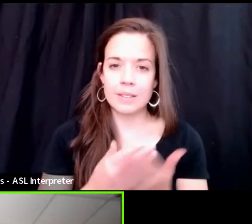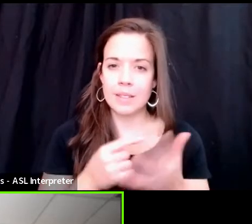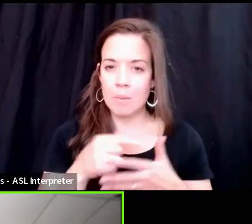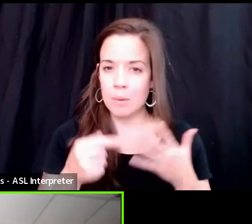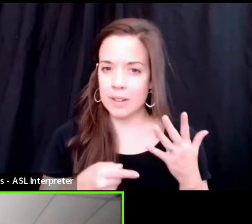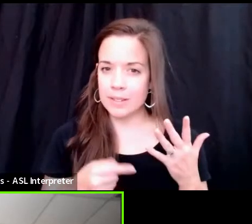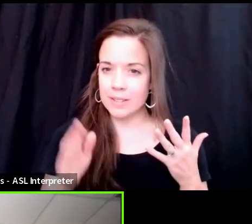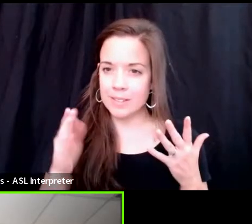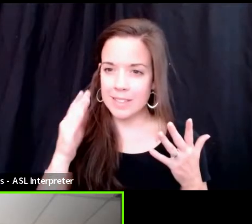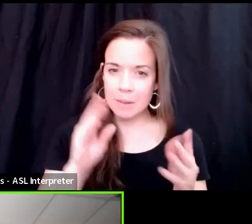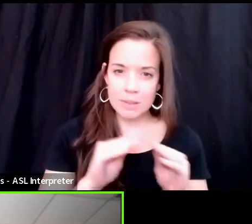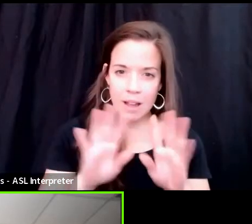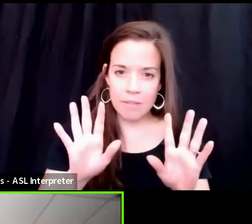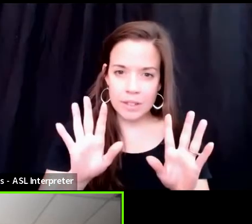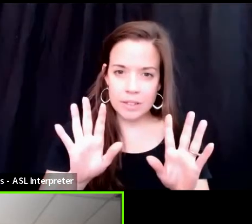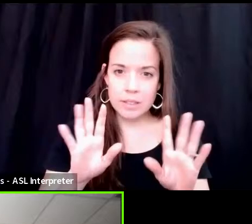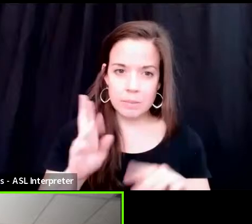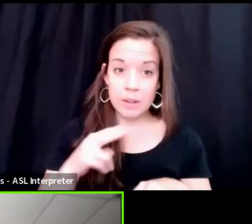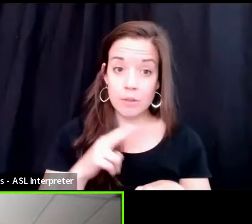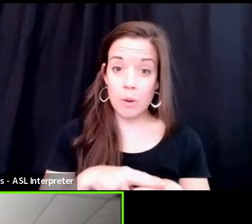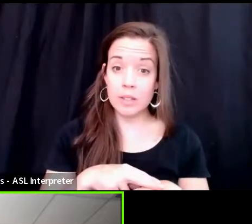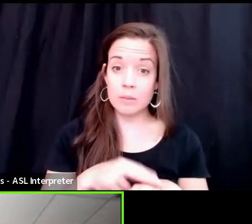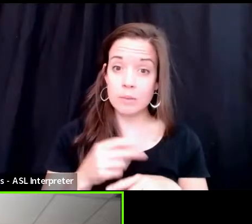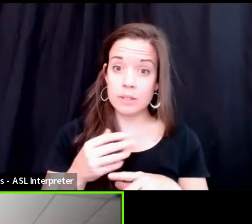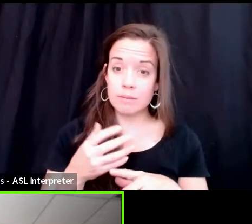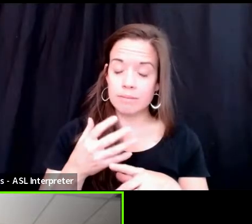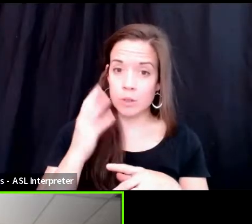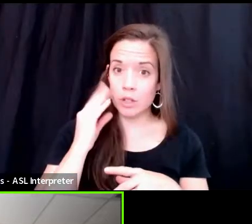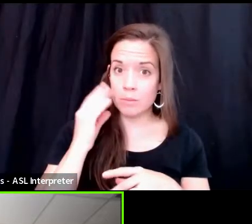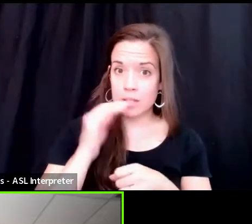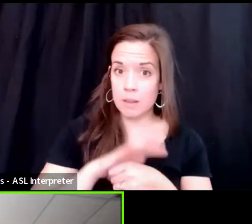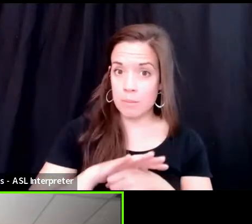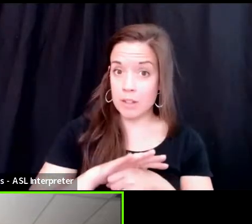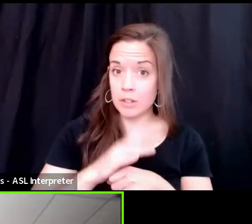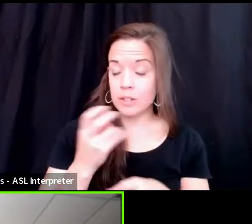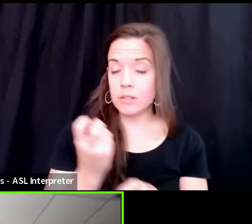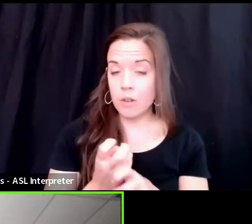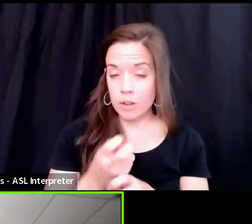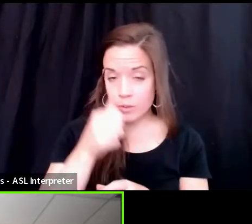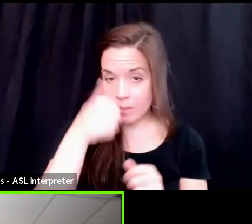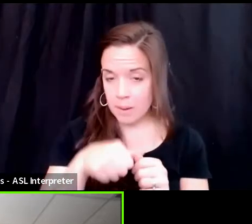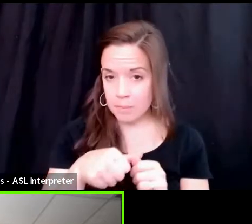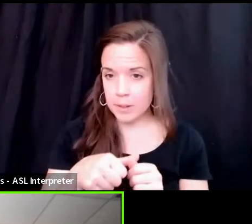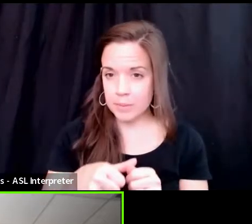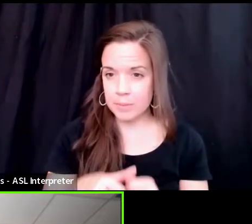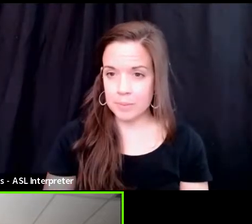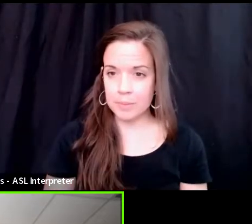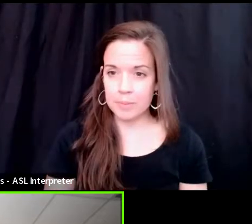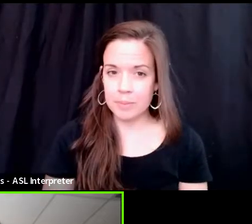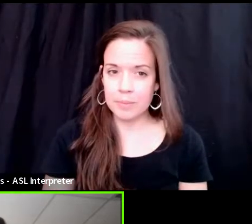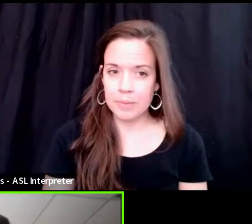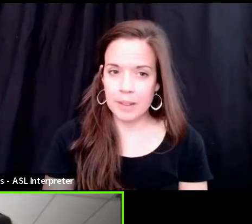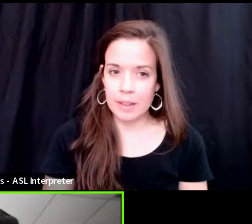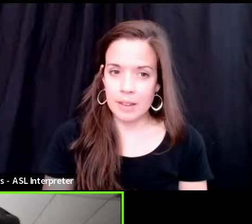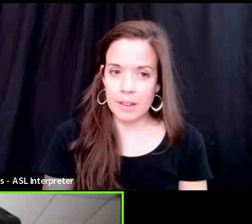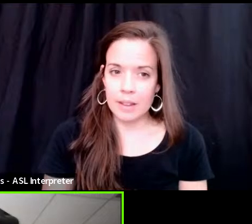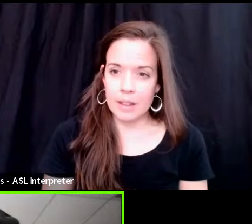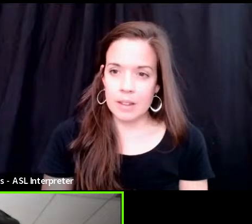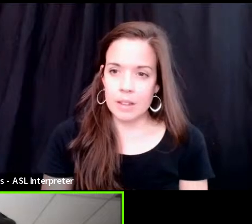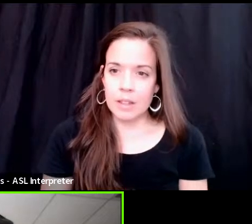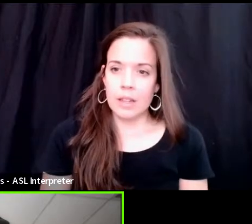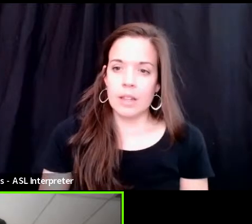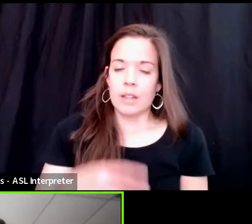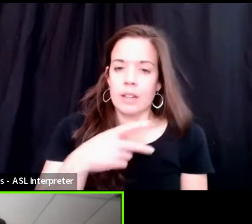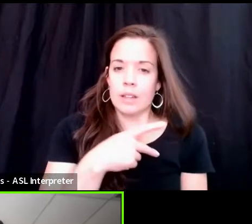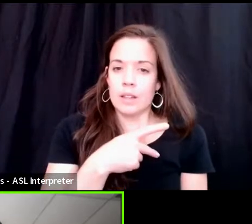seems obvious, but of course, when you're under pressure, it's the hardest thing to remember and to stay focused on a professional staff